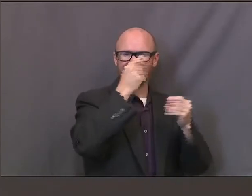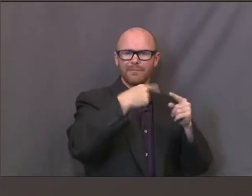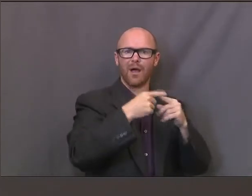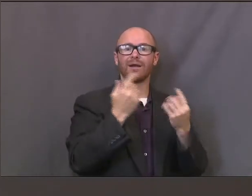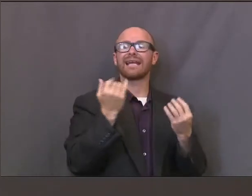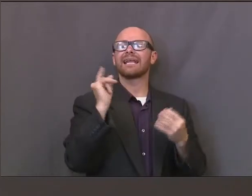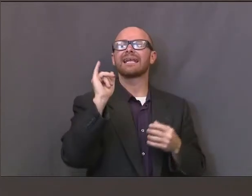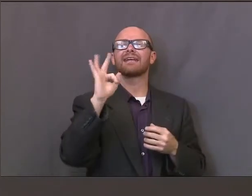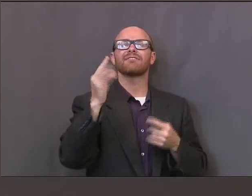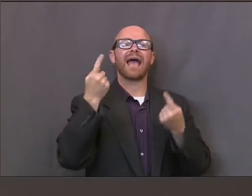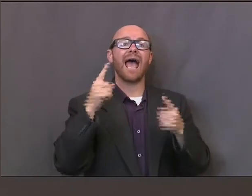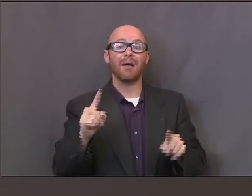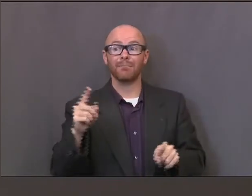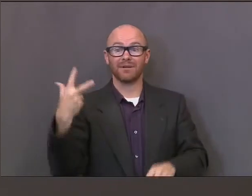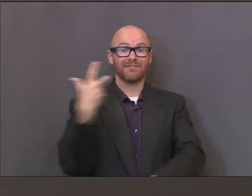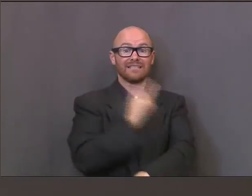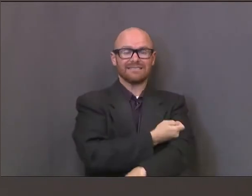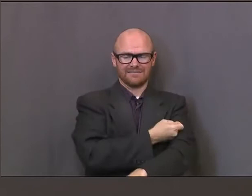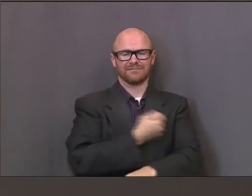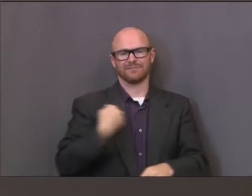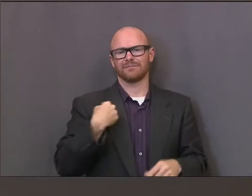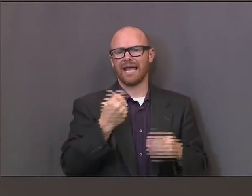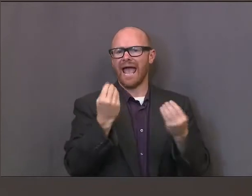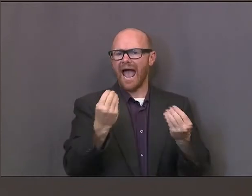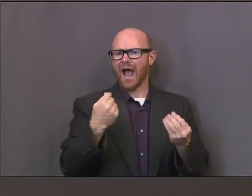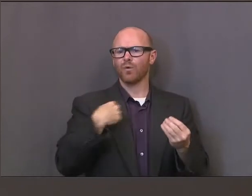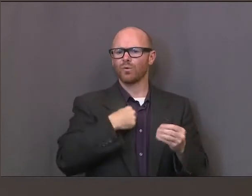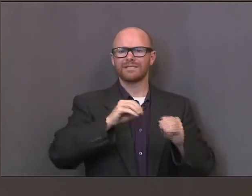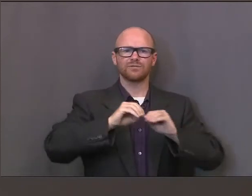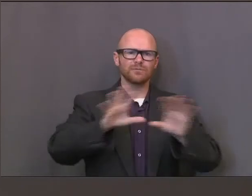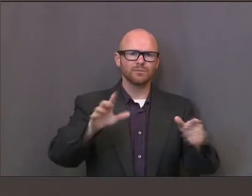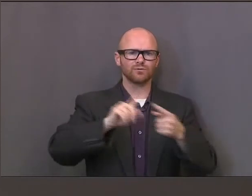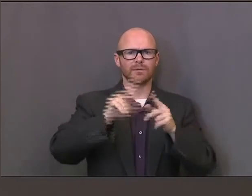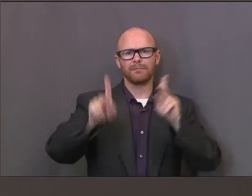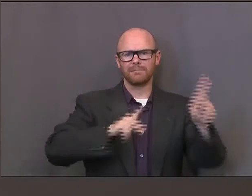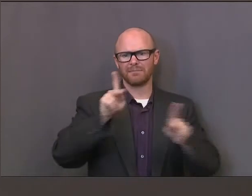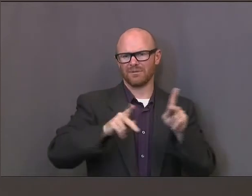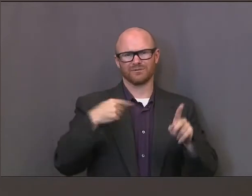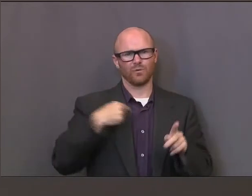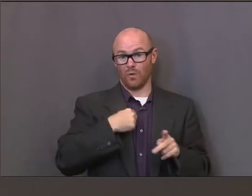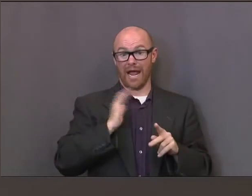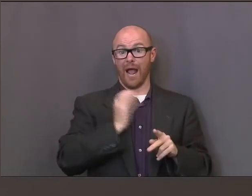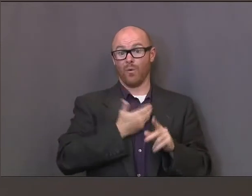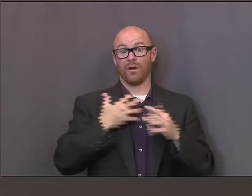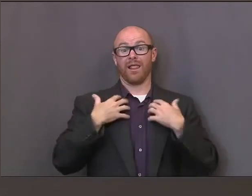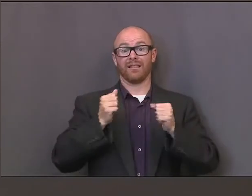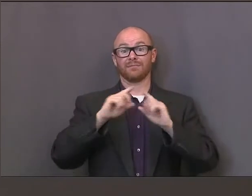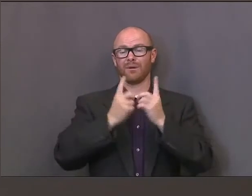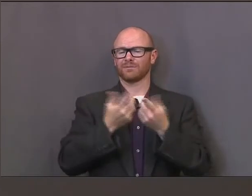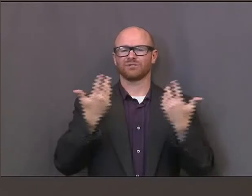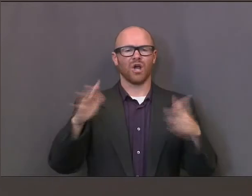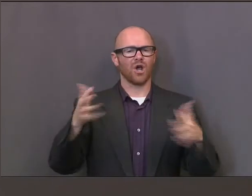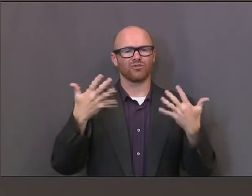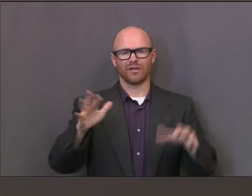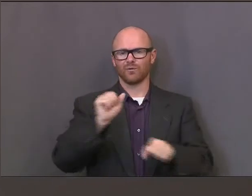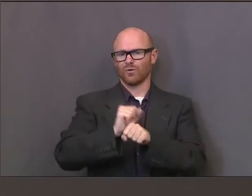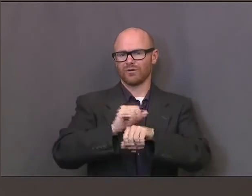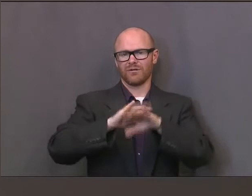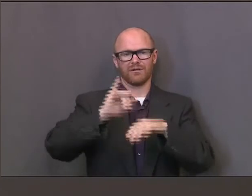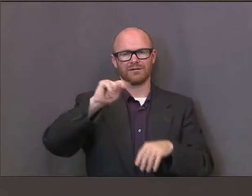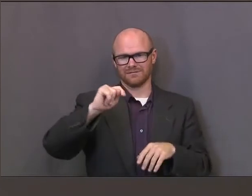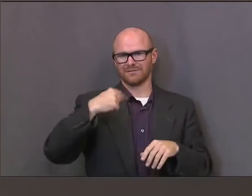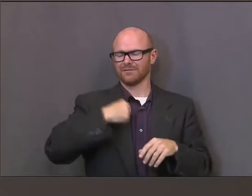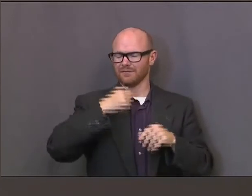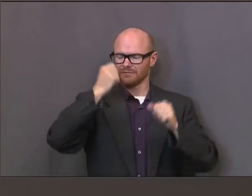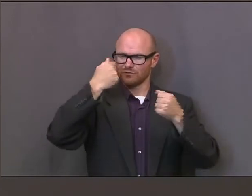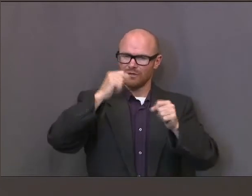before a vaccine was even on our radar for being available this fall, that was already on our planning list to figure out when